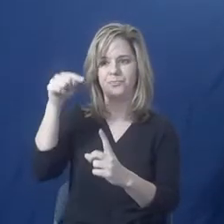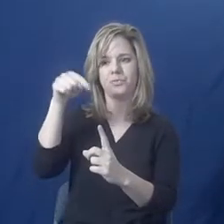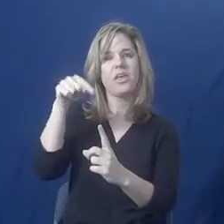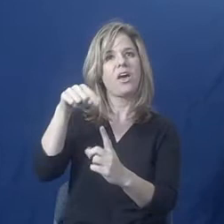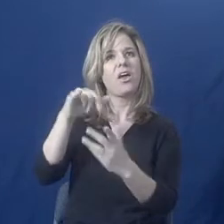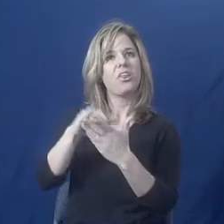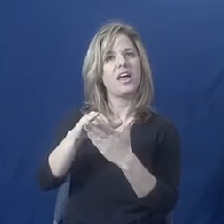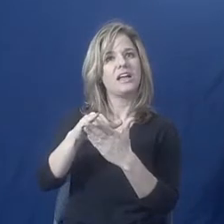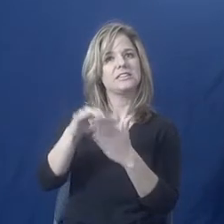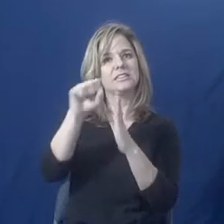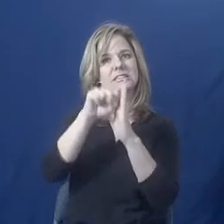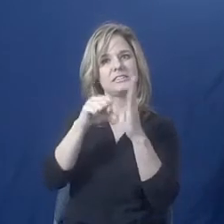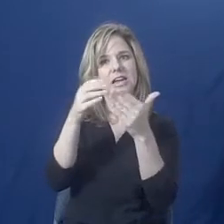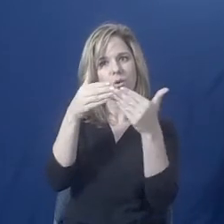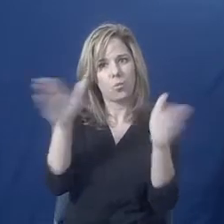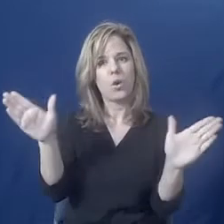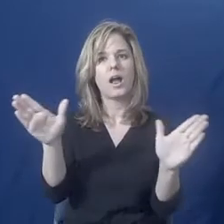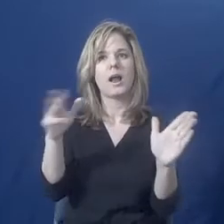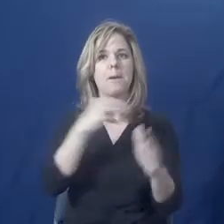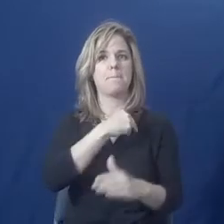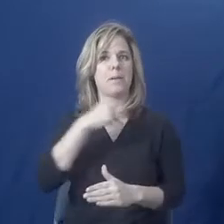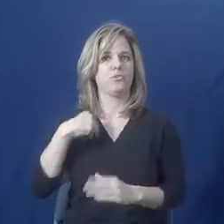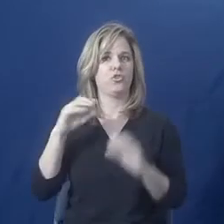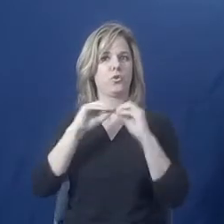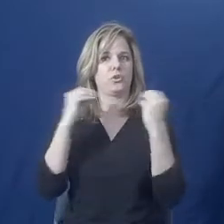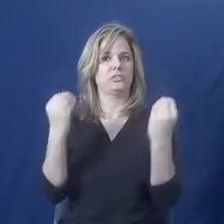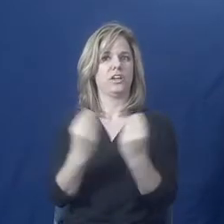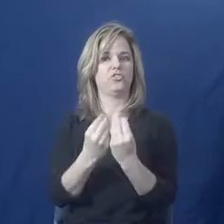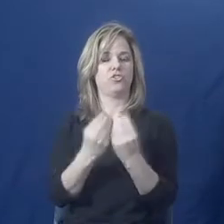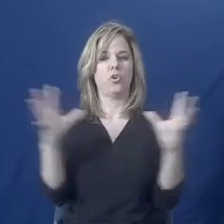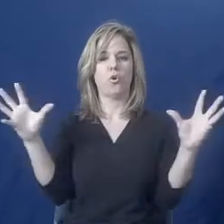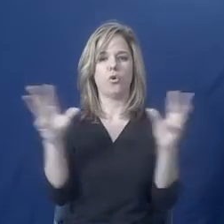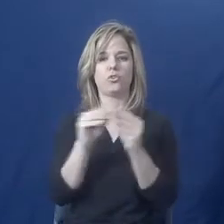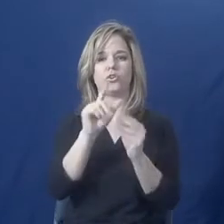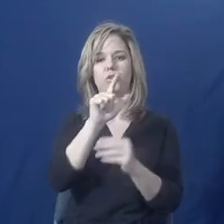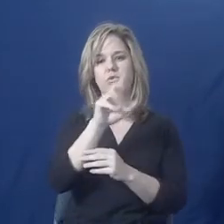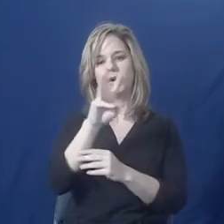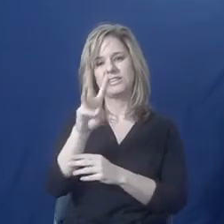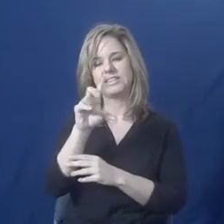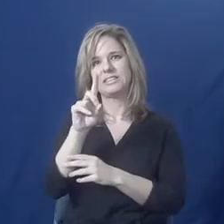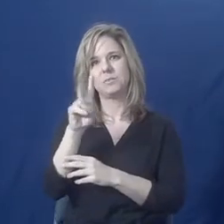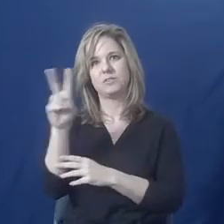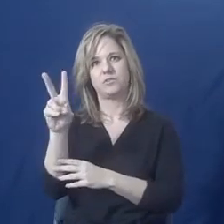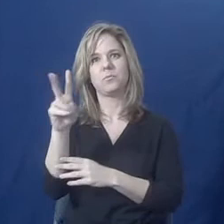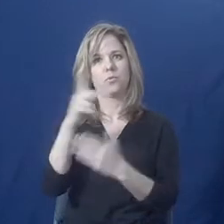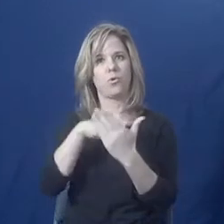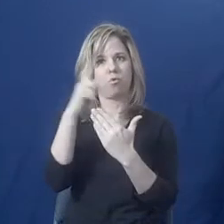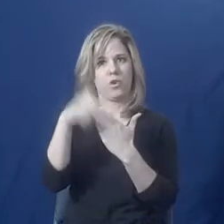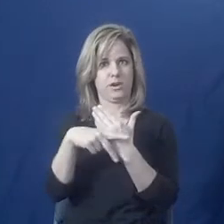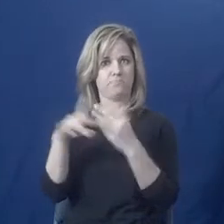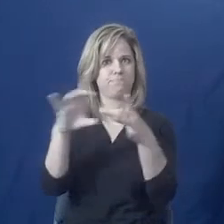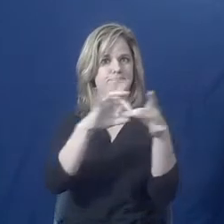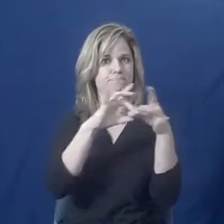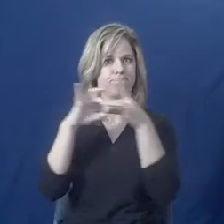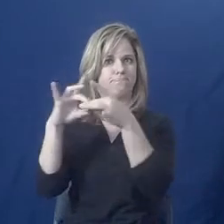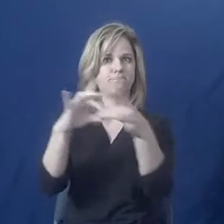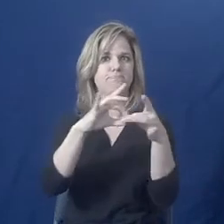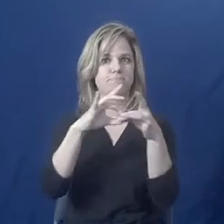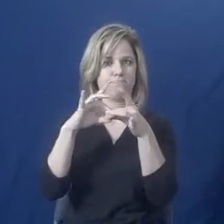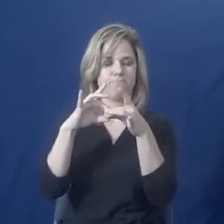is a statewide membership organization of 26 domestic violence programs.